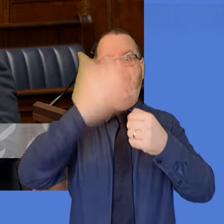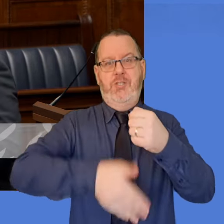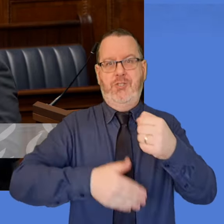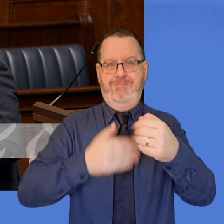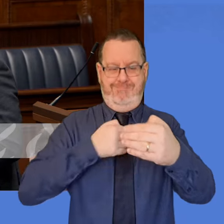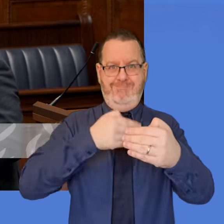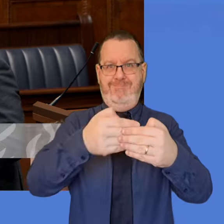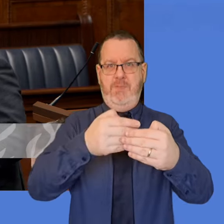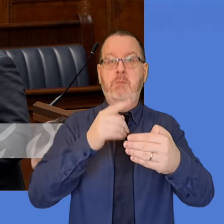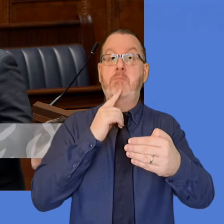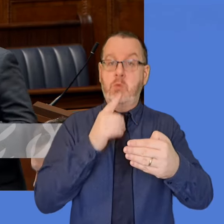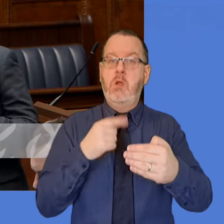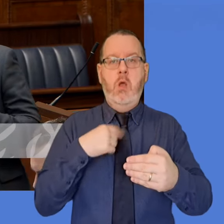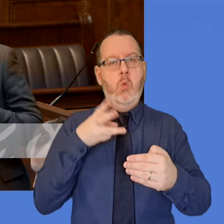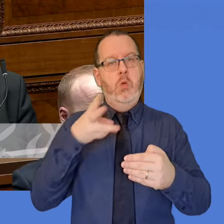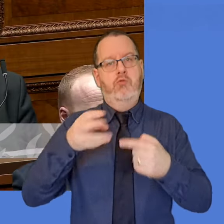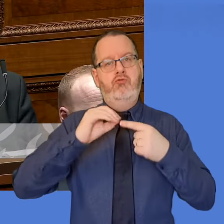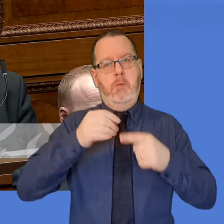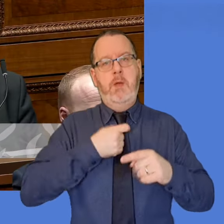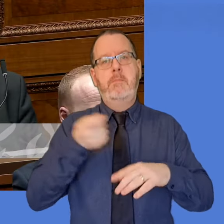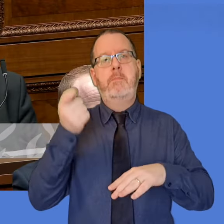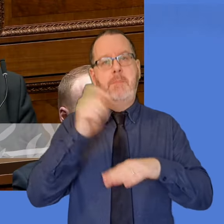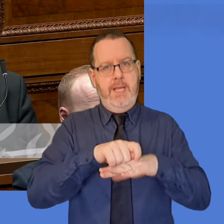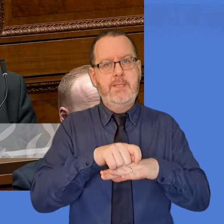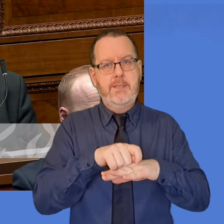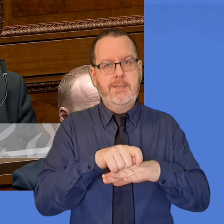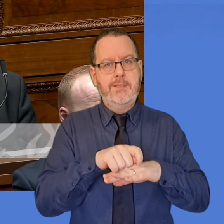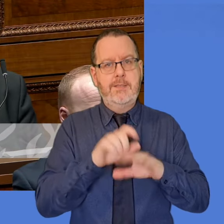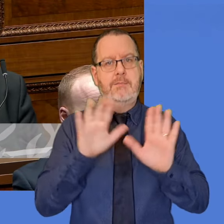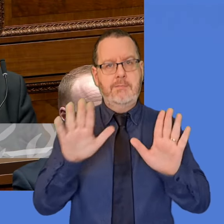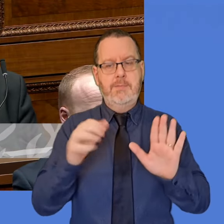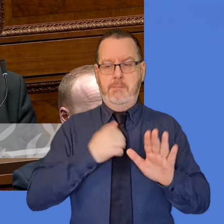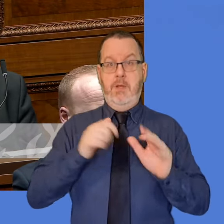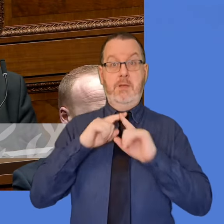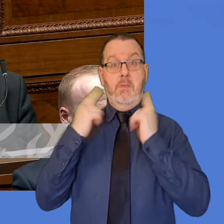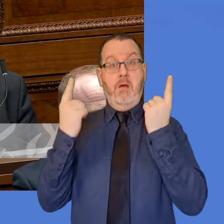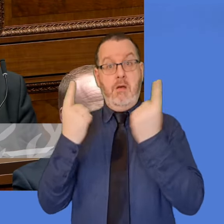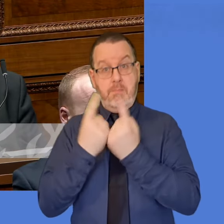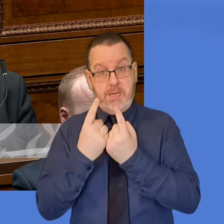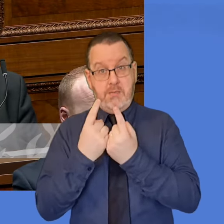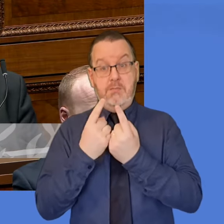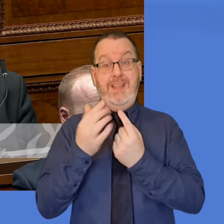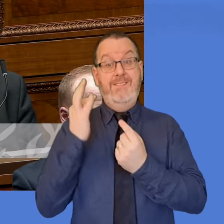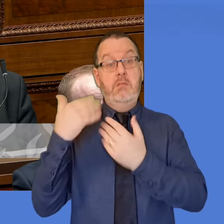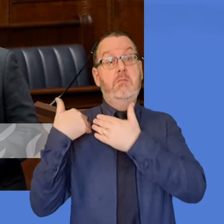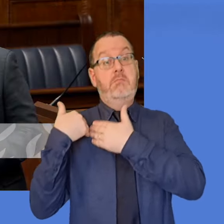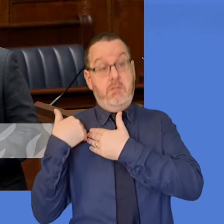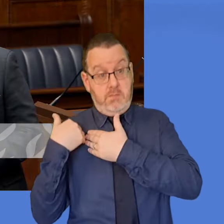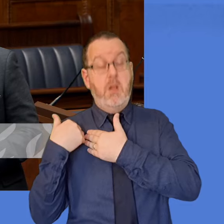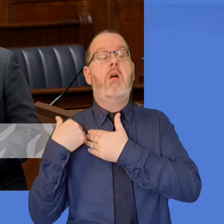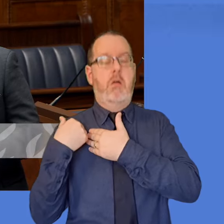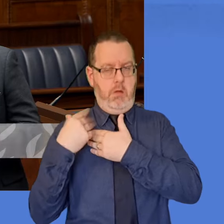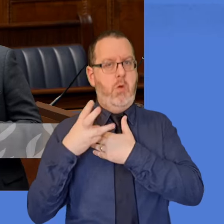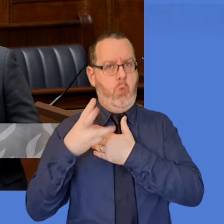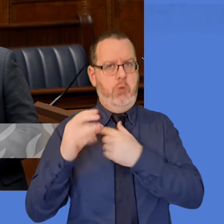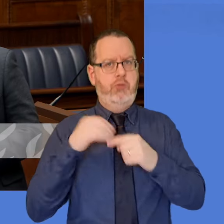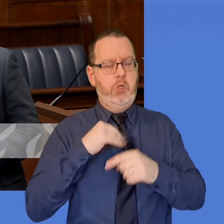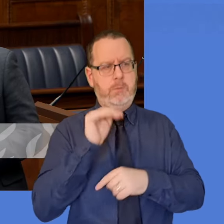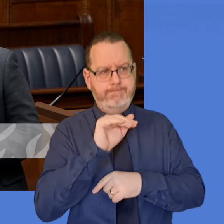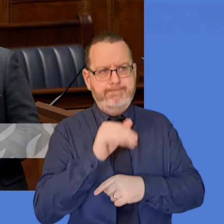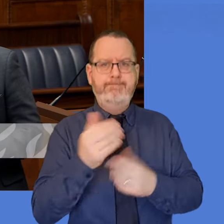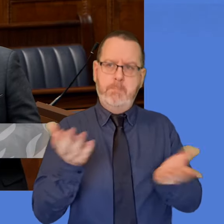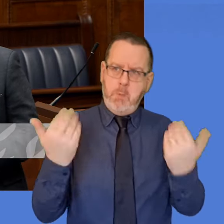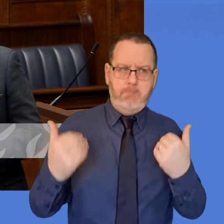everything that I can from where the department has responsibility to make sure that this has moved on as quickly as possible, because I